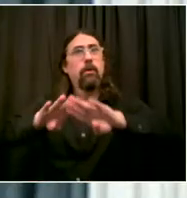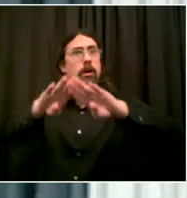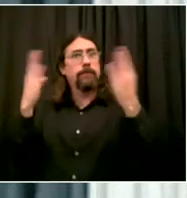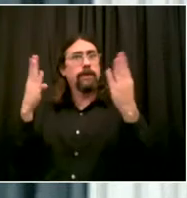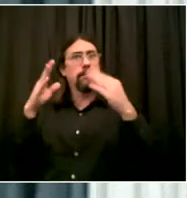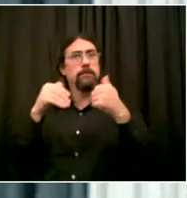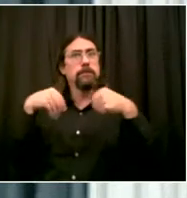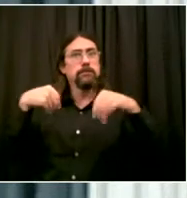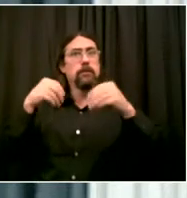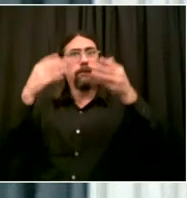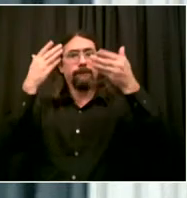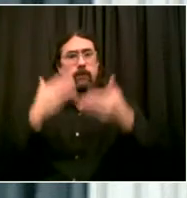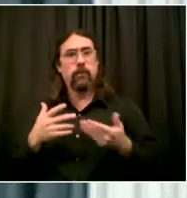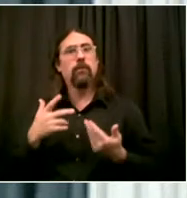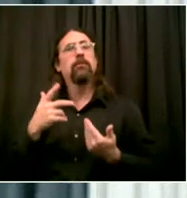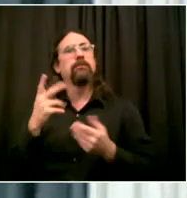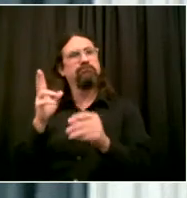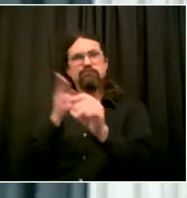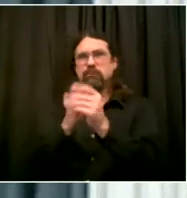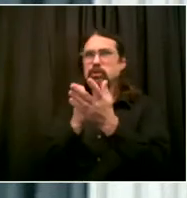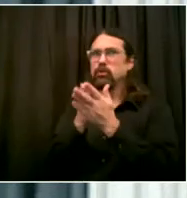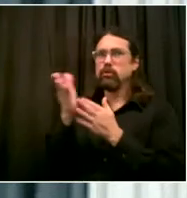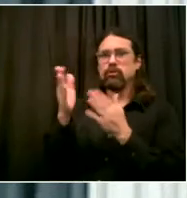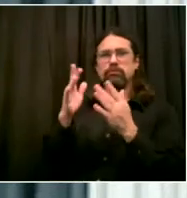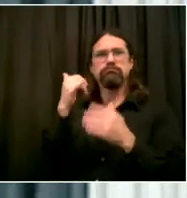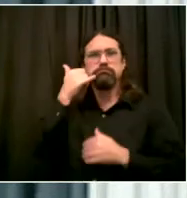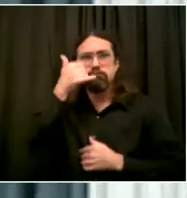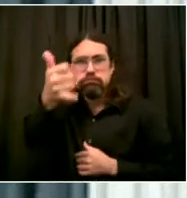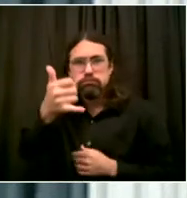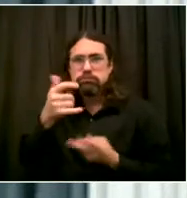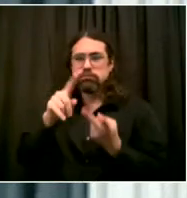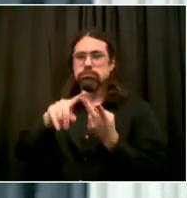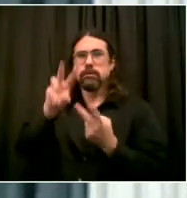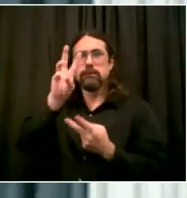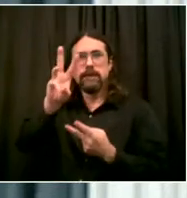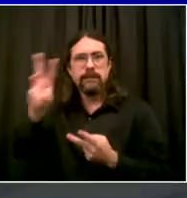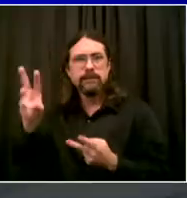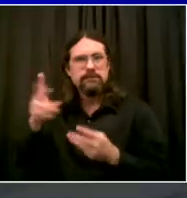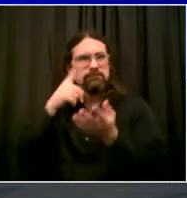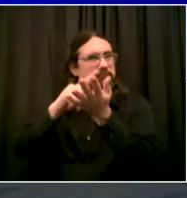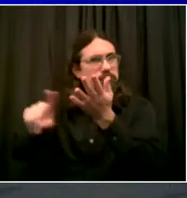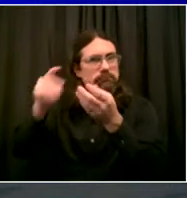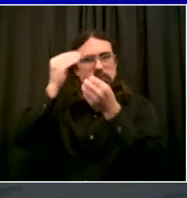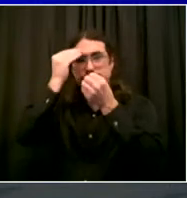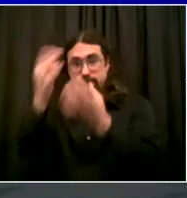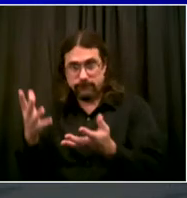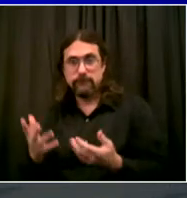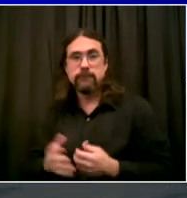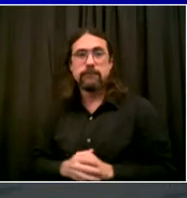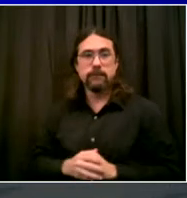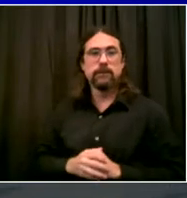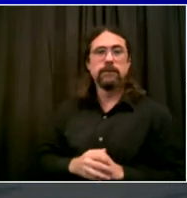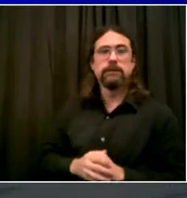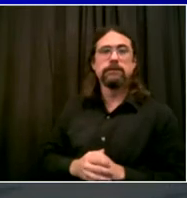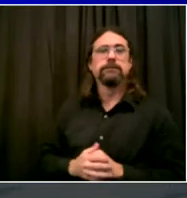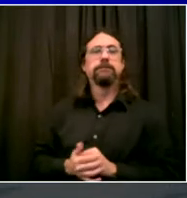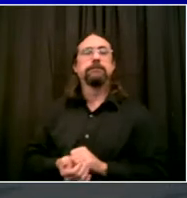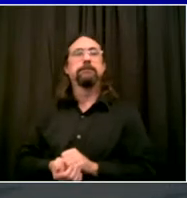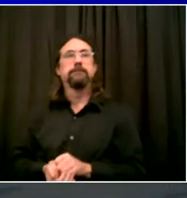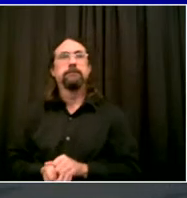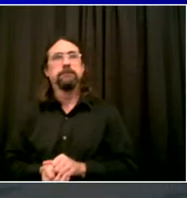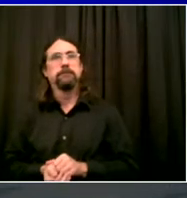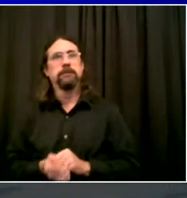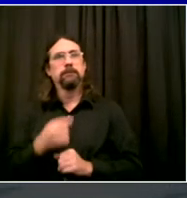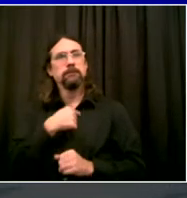We have helped scores of small businesses either with financial assistance or our hotline, which we've already helped